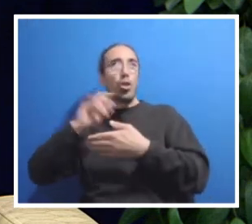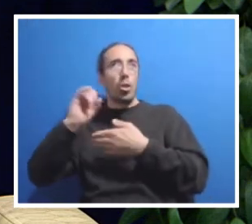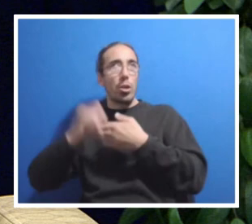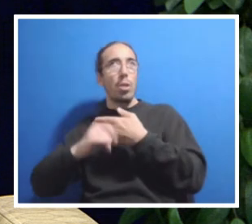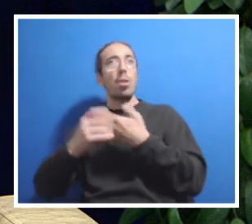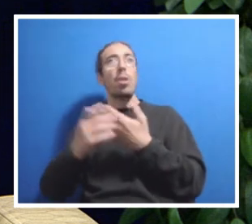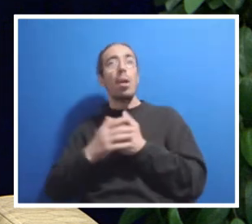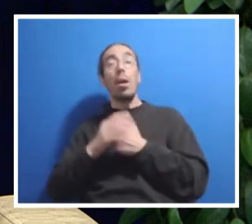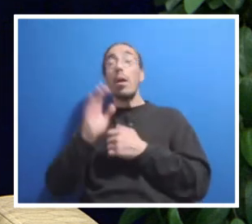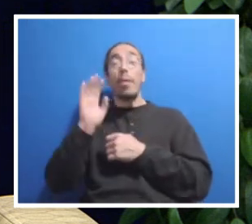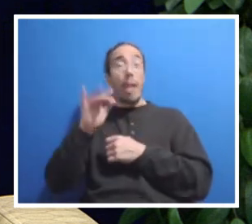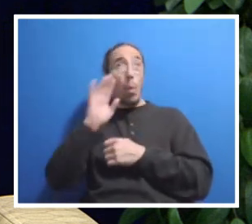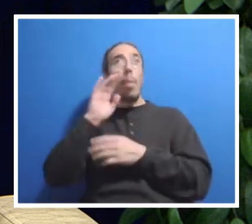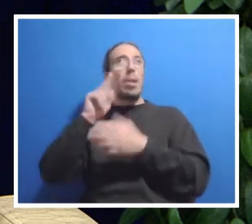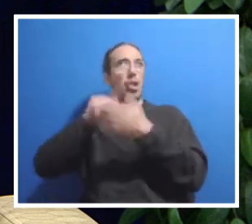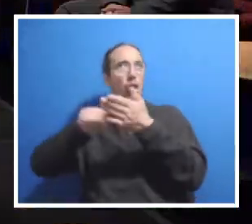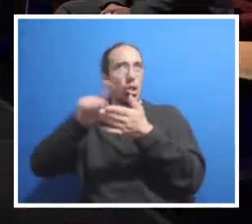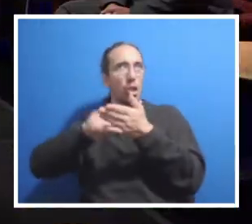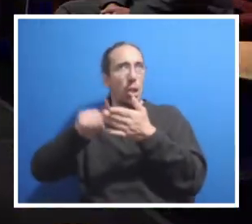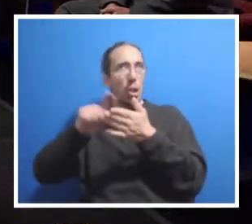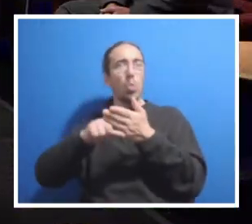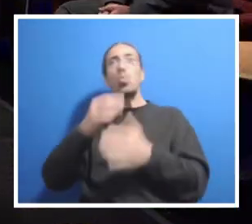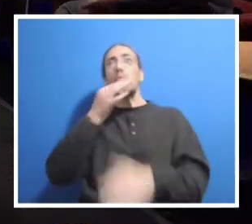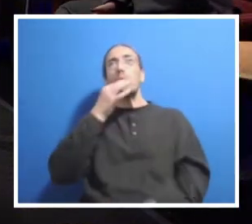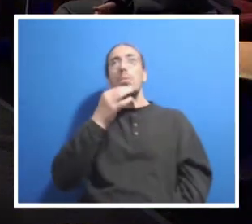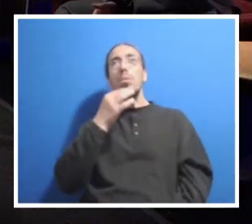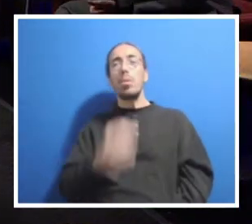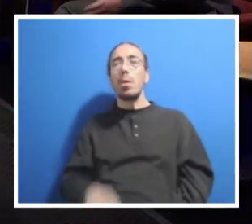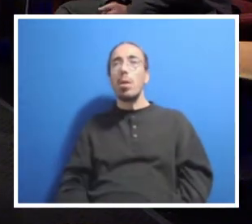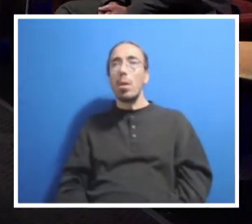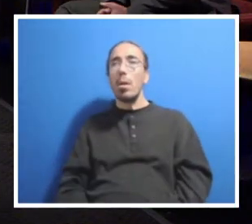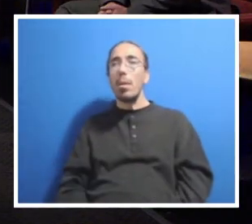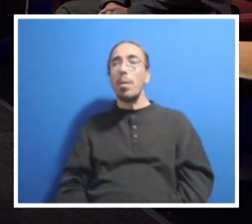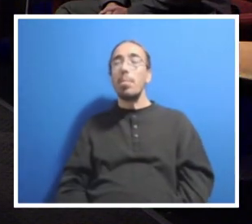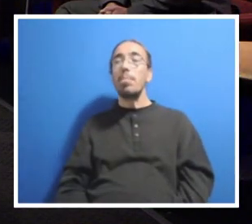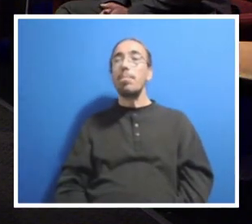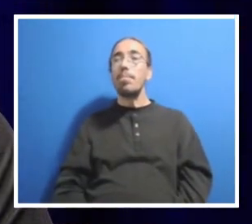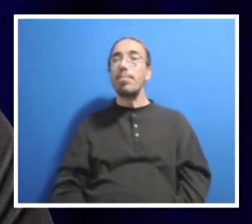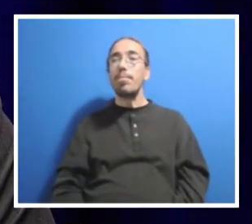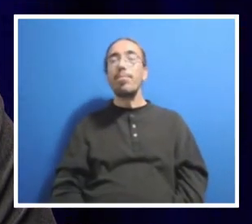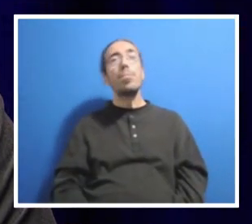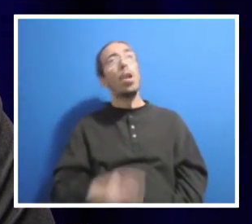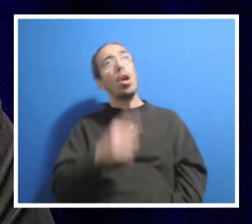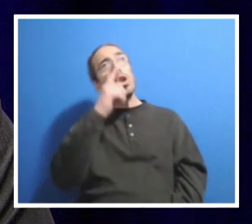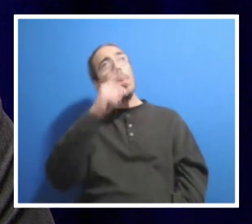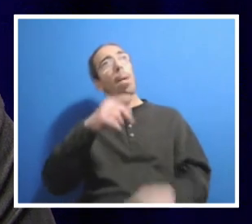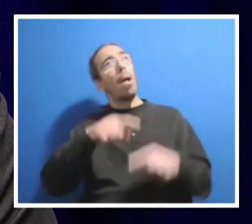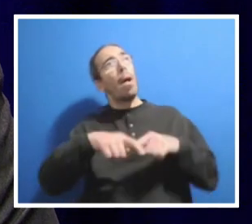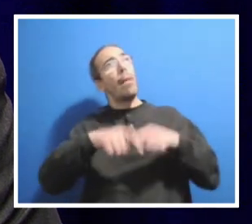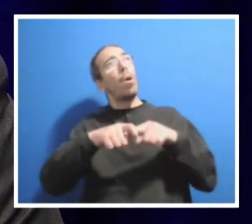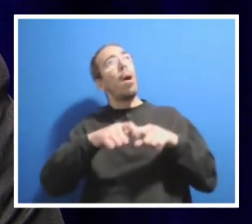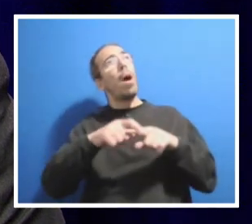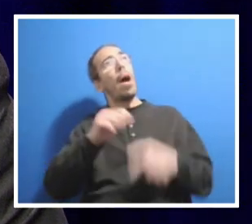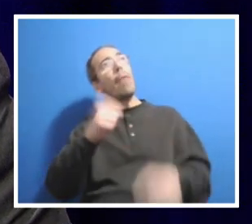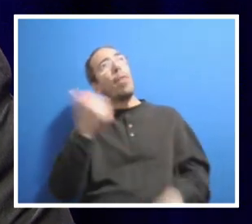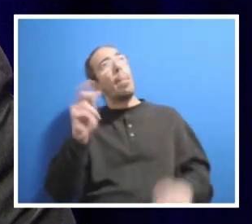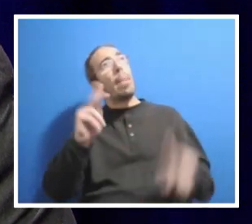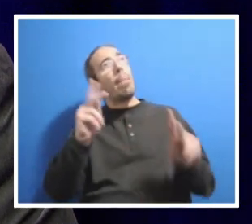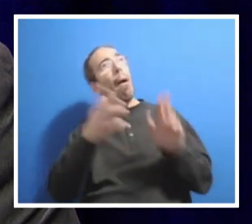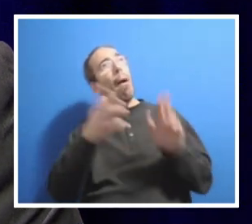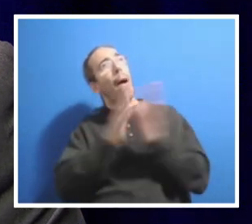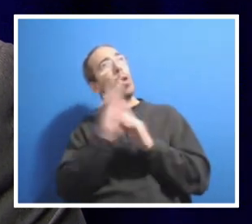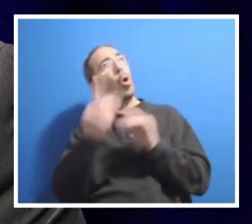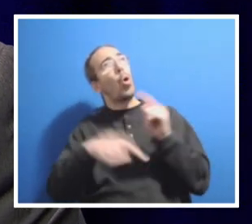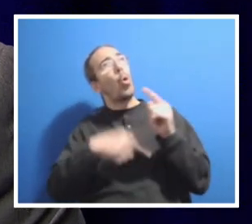we'll be looking at in more detail soon. Mm-hmm. And if I can stick with you for just a moment longer, we had another couple of people ask when job